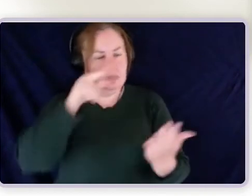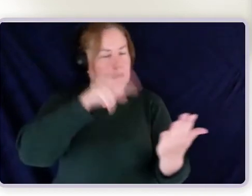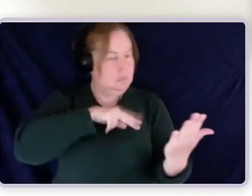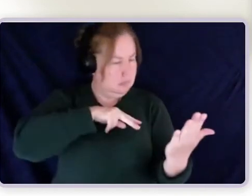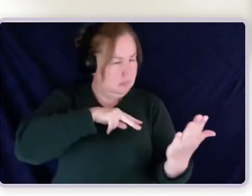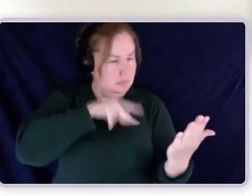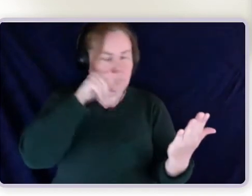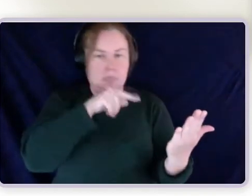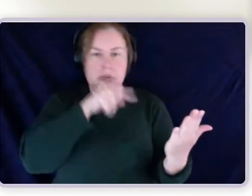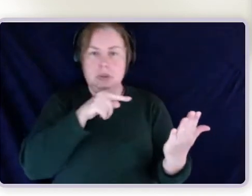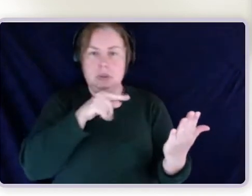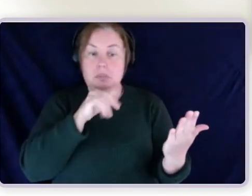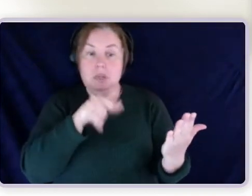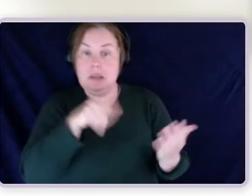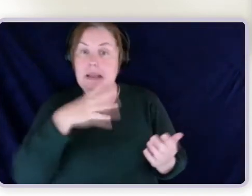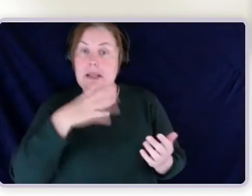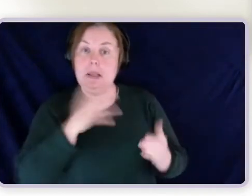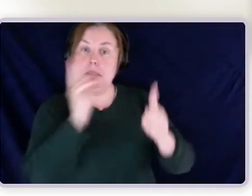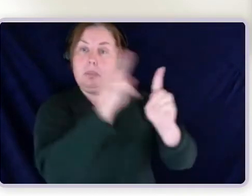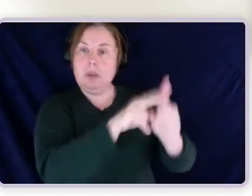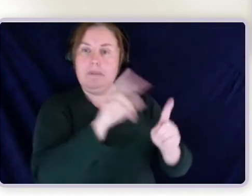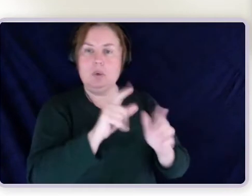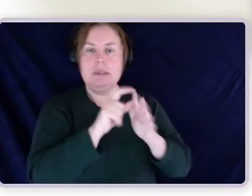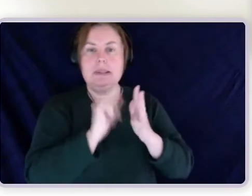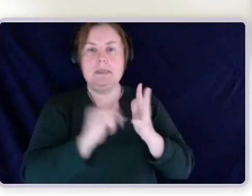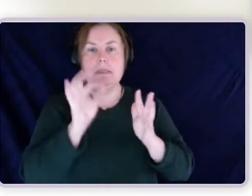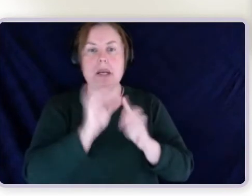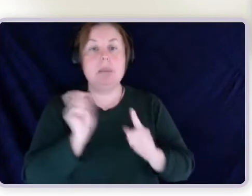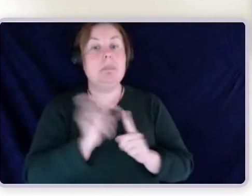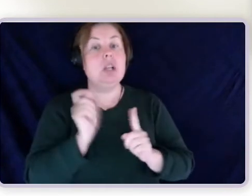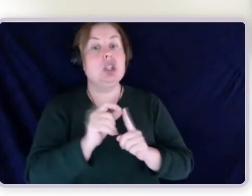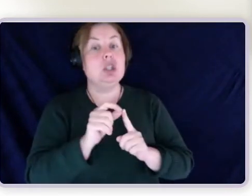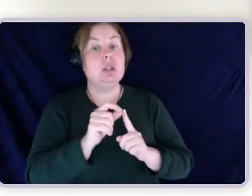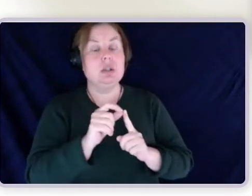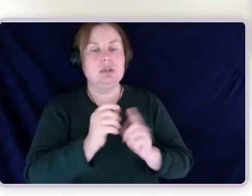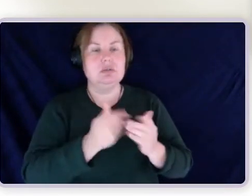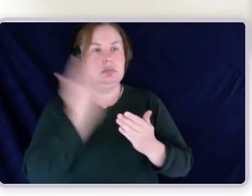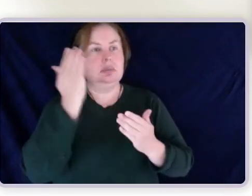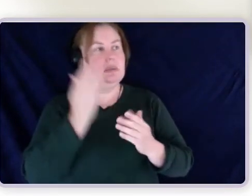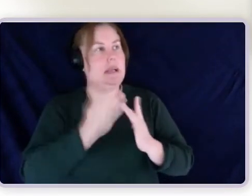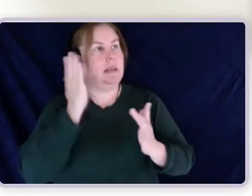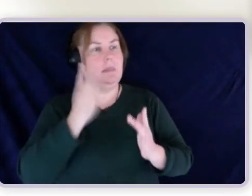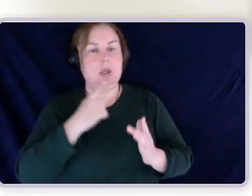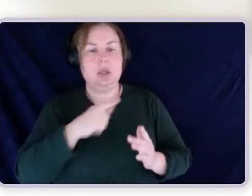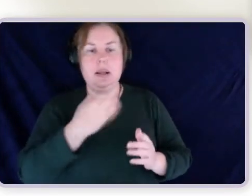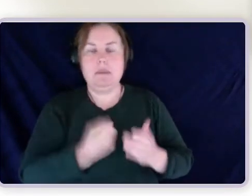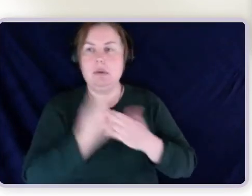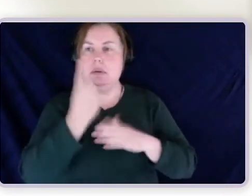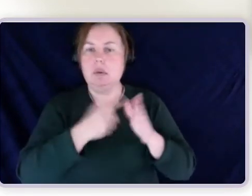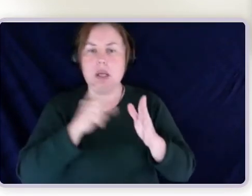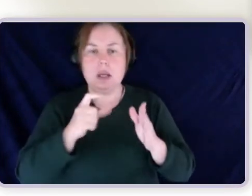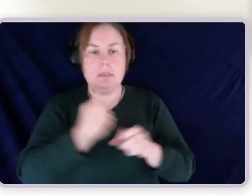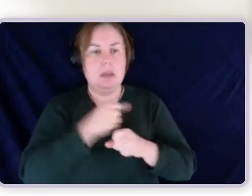sorry, who may have needed the disability support pension suddenly, because they've had an accident, that's what's caused the disability.